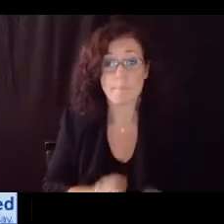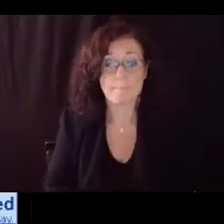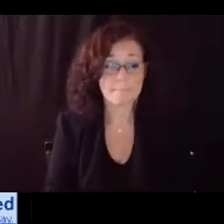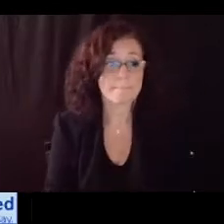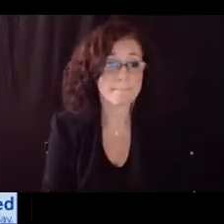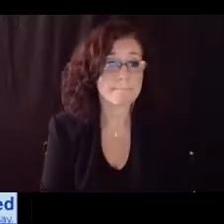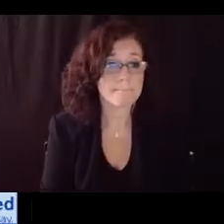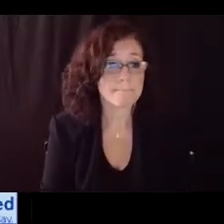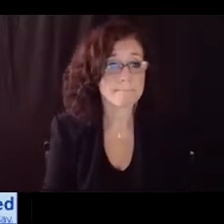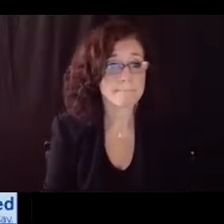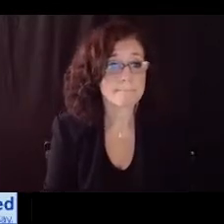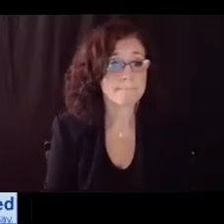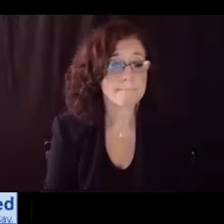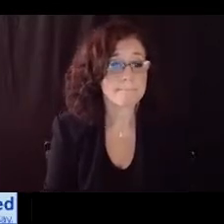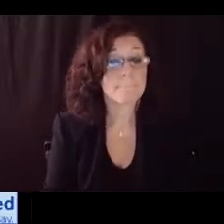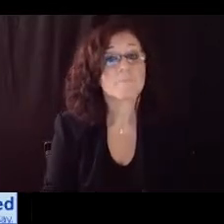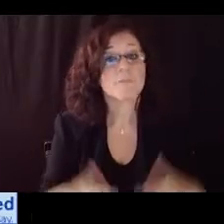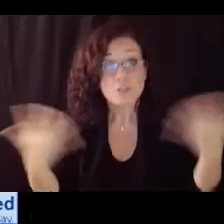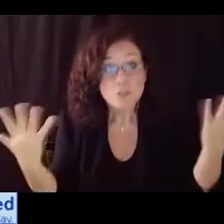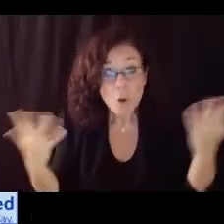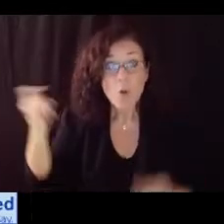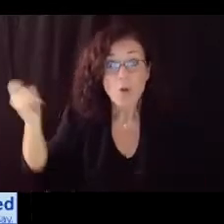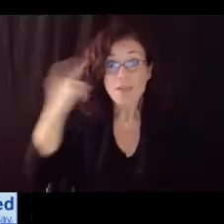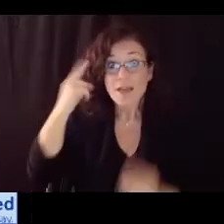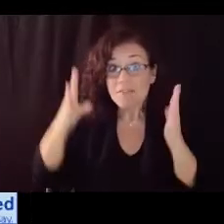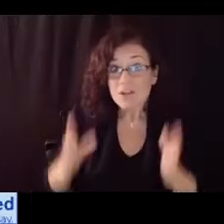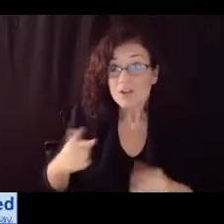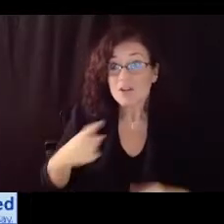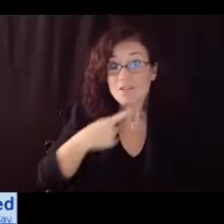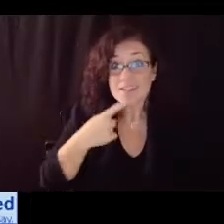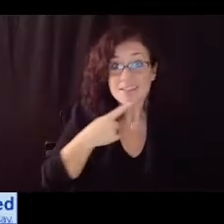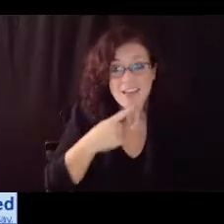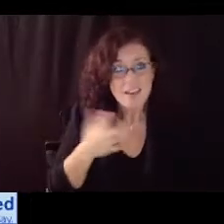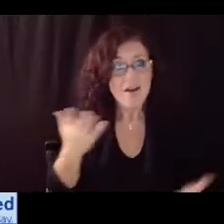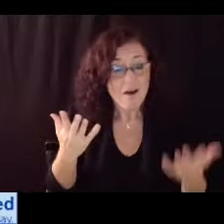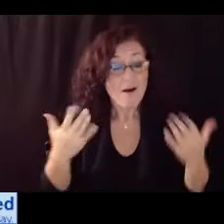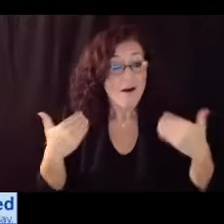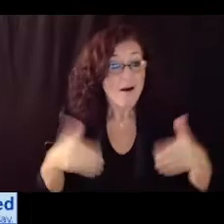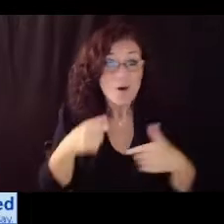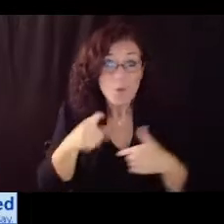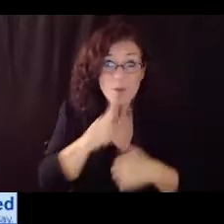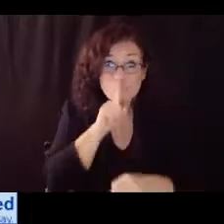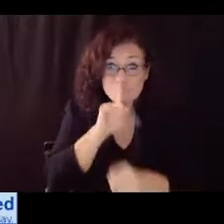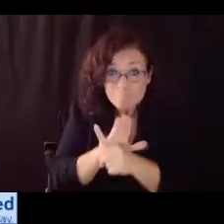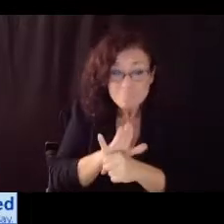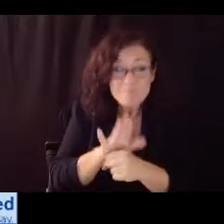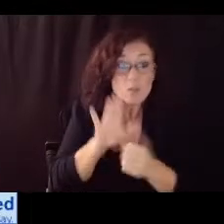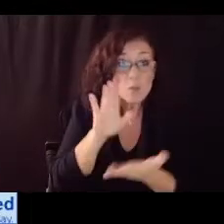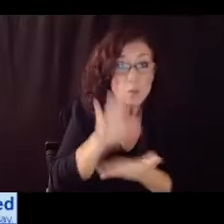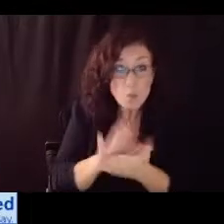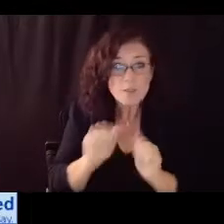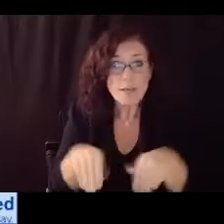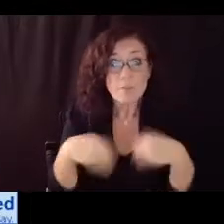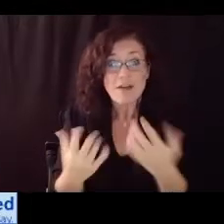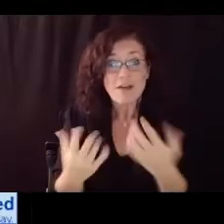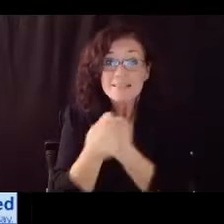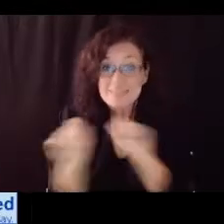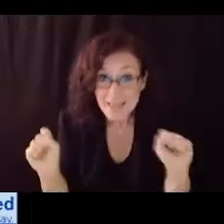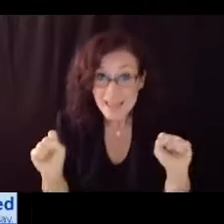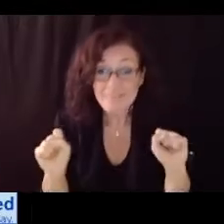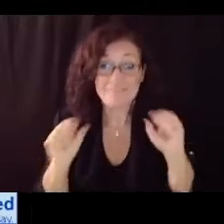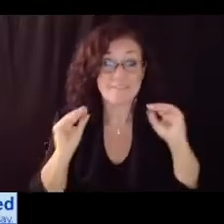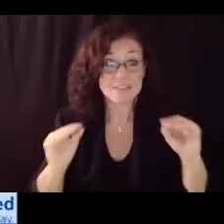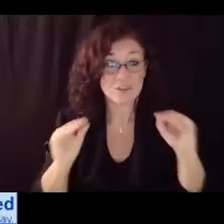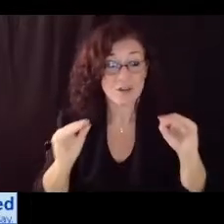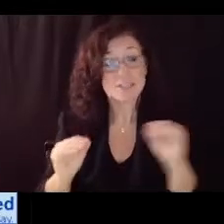so the governor says this plan is going to ensure schools can provide safe in-person instruction and safe for students and